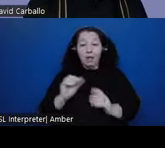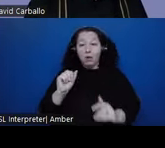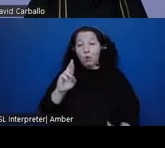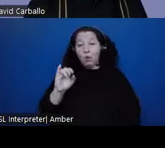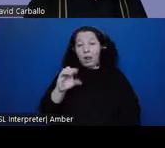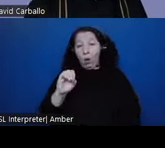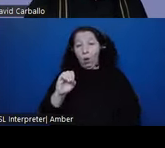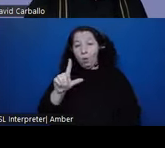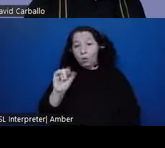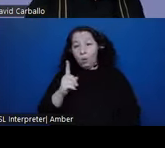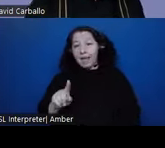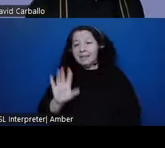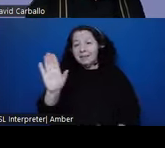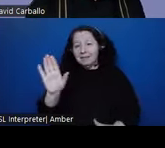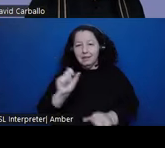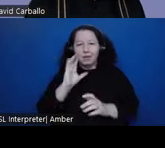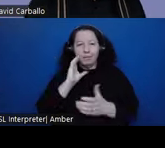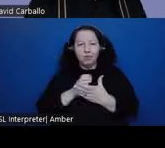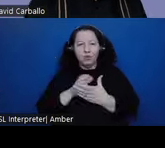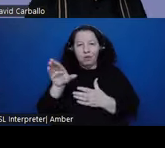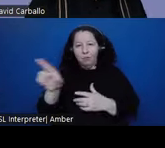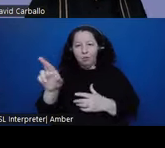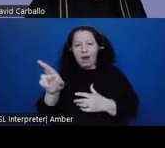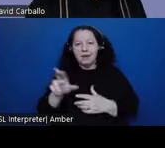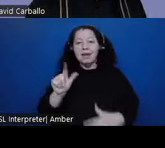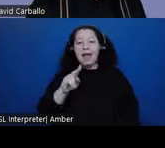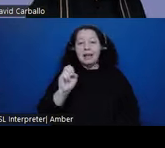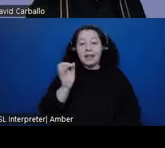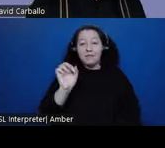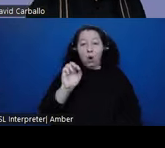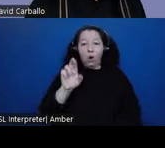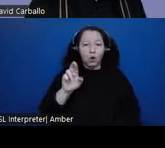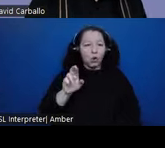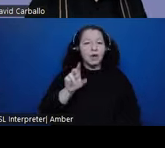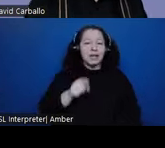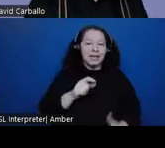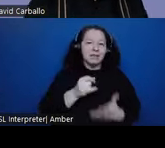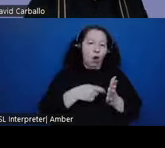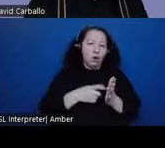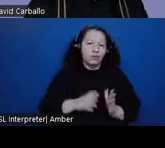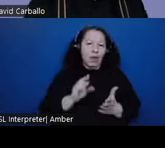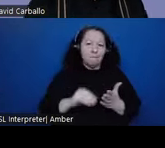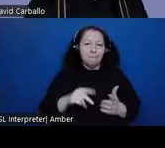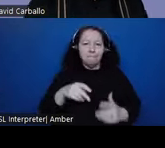and then also Lane Farger is the archaeologist who mapped the site, like you see the map on the left.